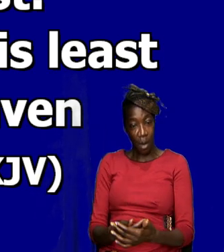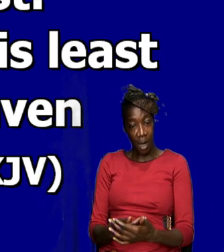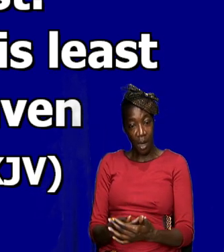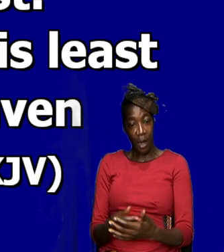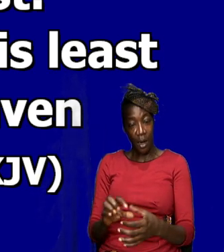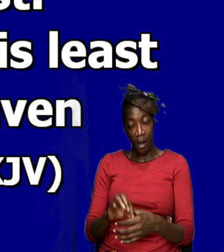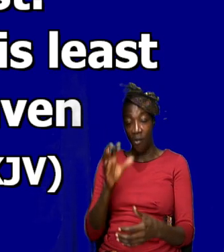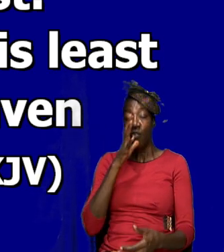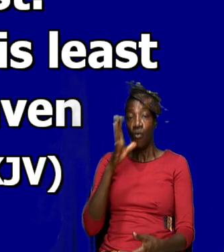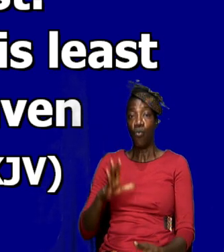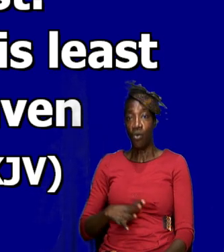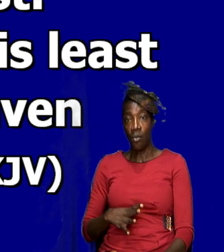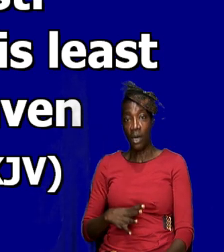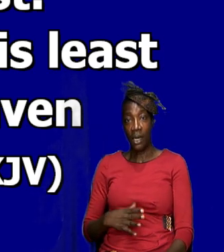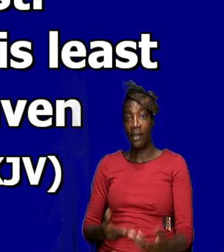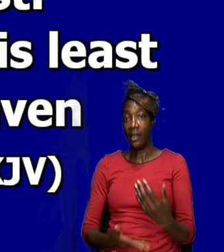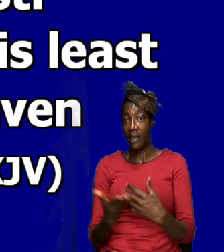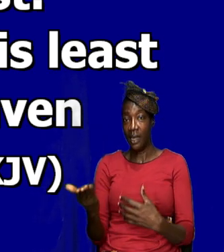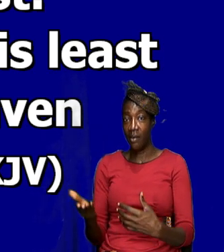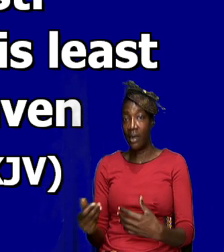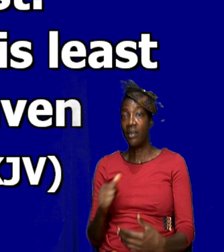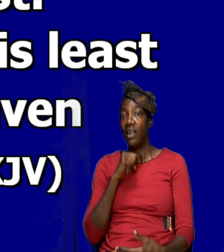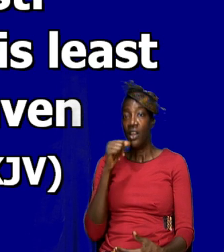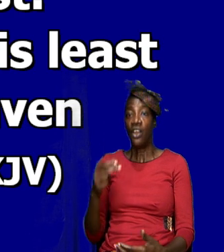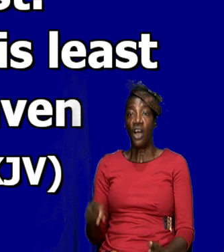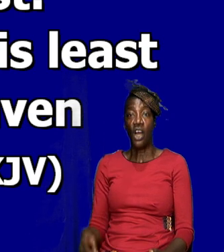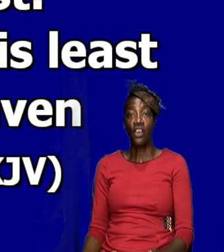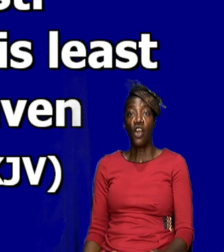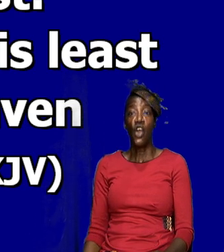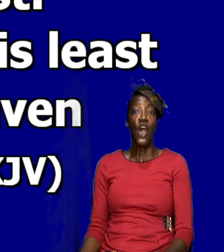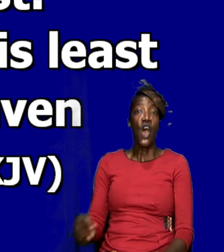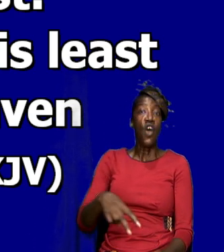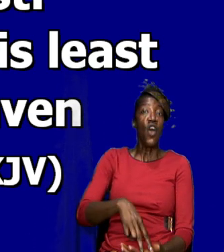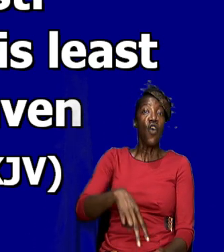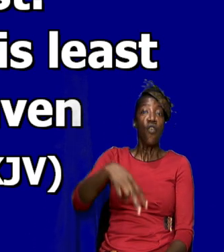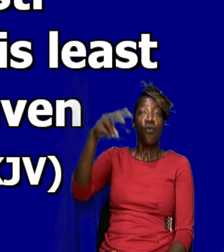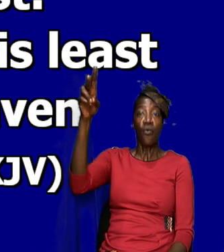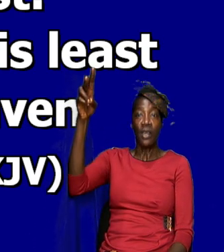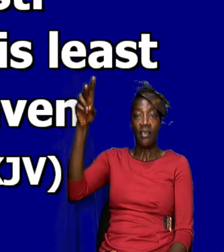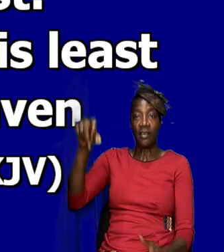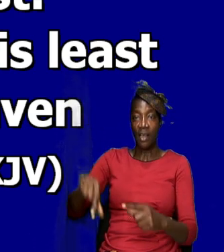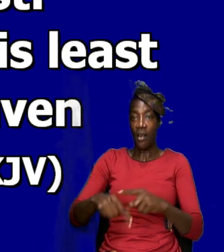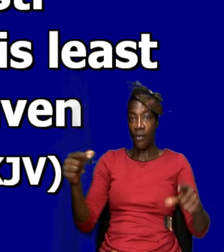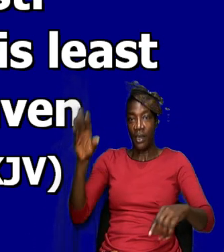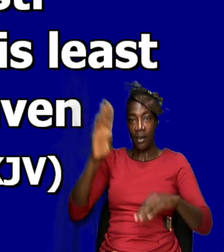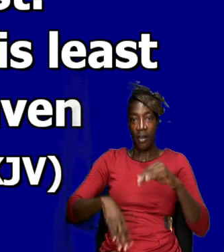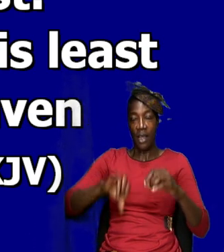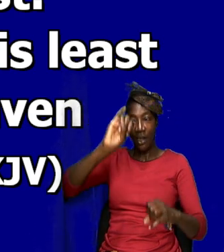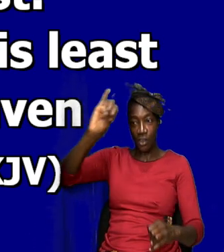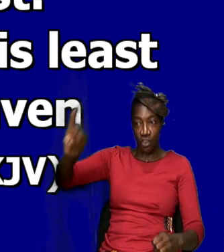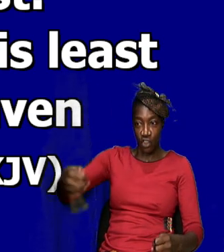of a woman there has not risen a greater than John the Baptist